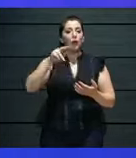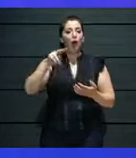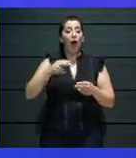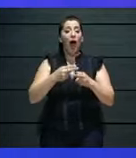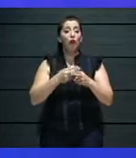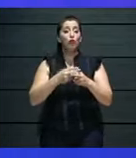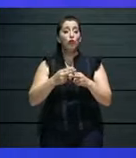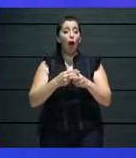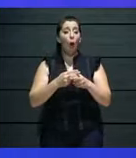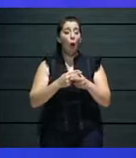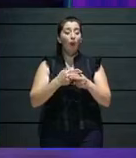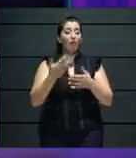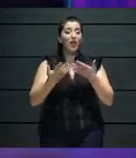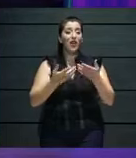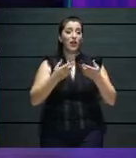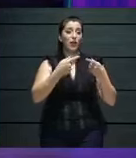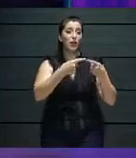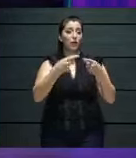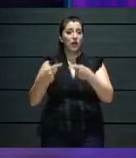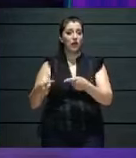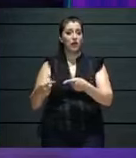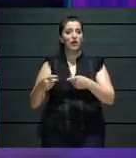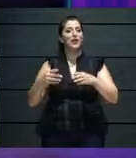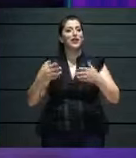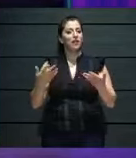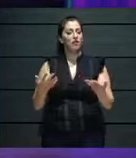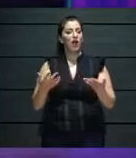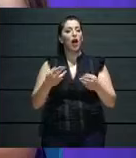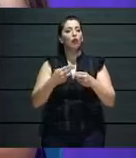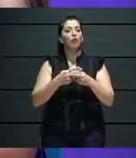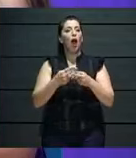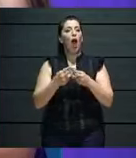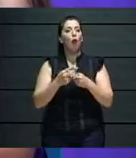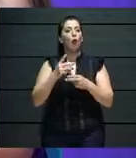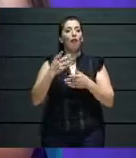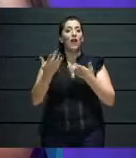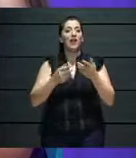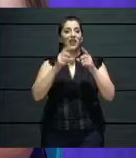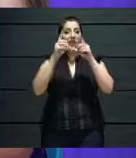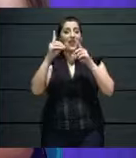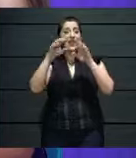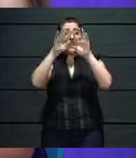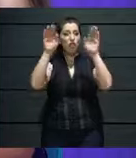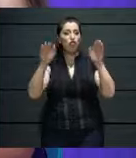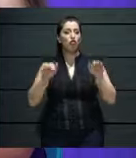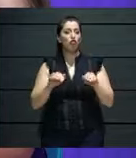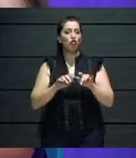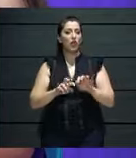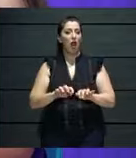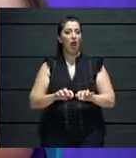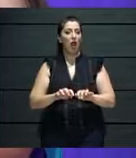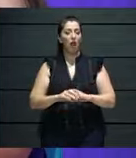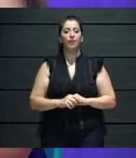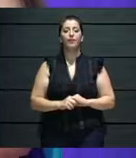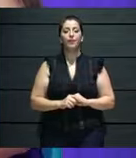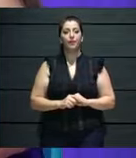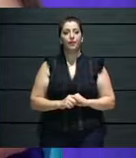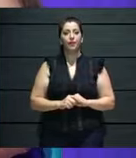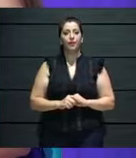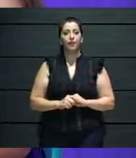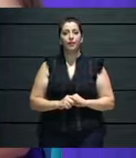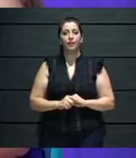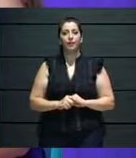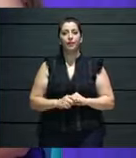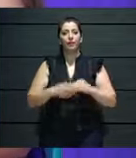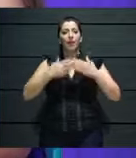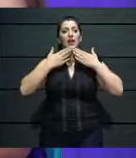This time around, digital. Thank you. Thank you, Albert. Certainly, these words are very encouraging because it is